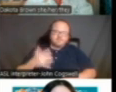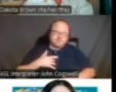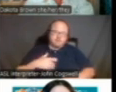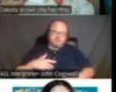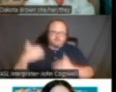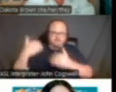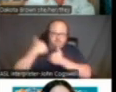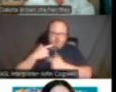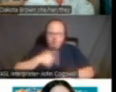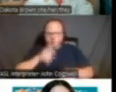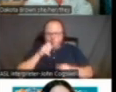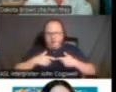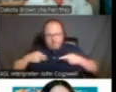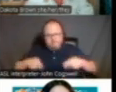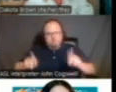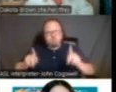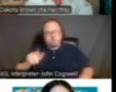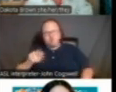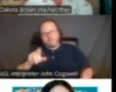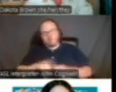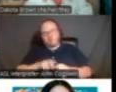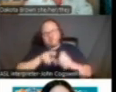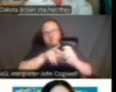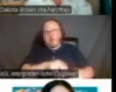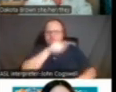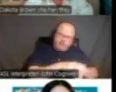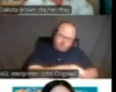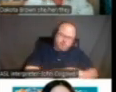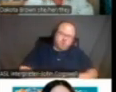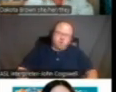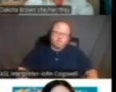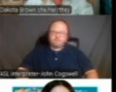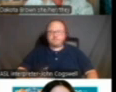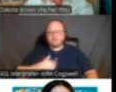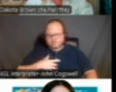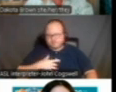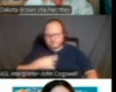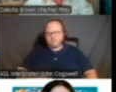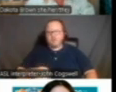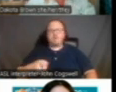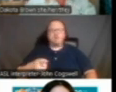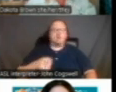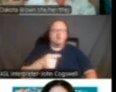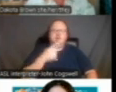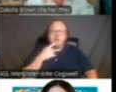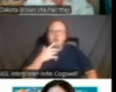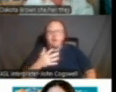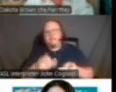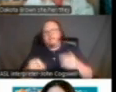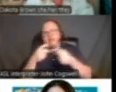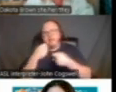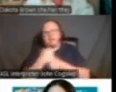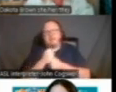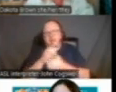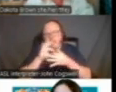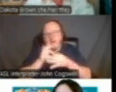those of us with privilege to step into the other spaces. I like that you said placemaking and belonging